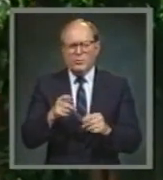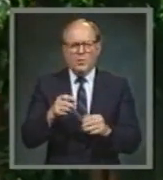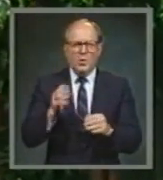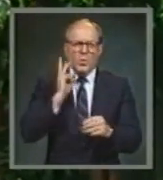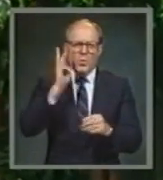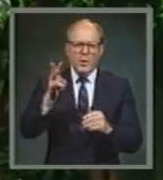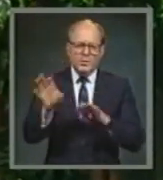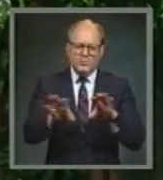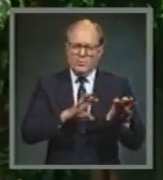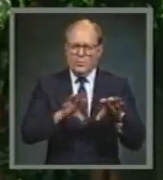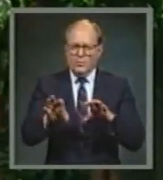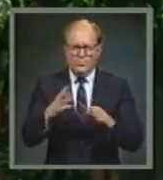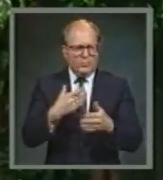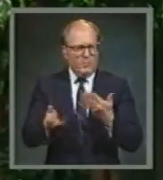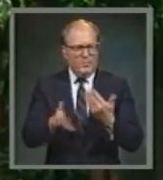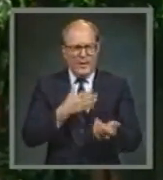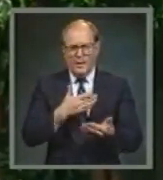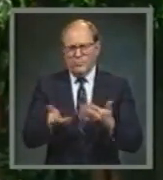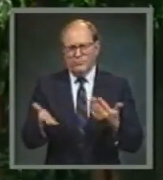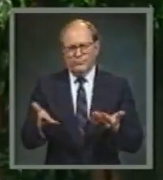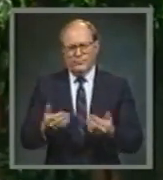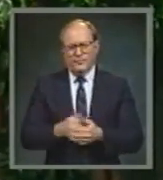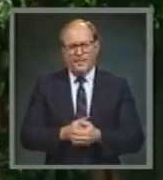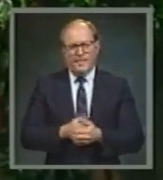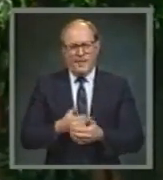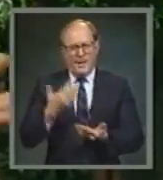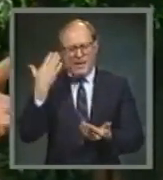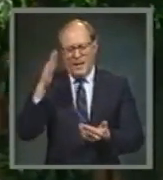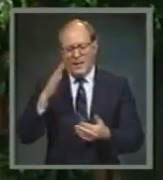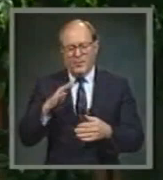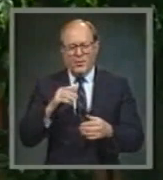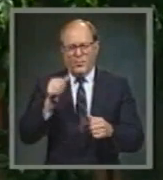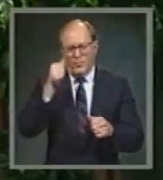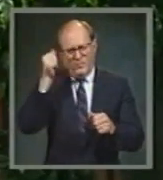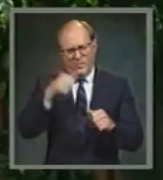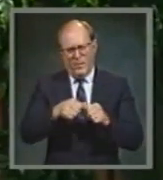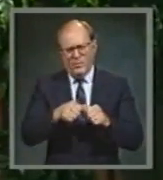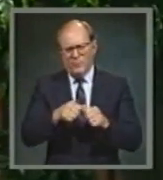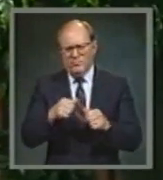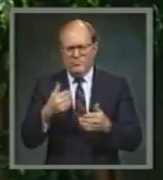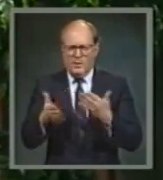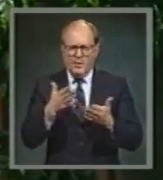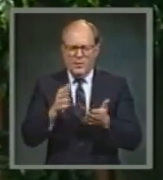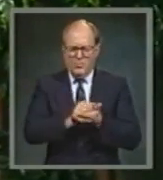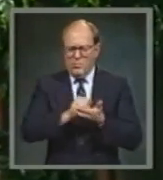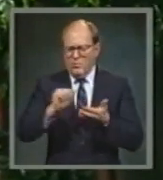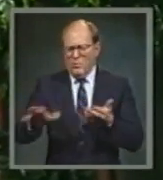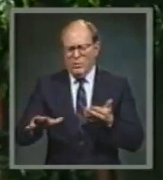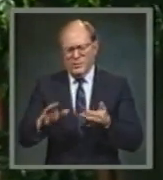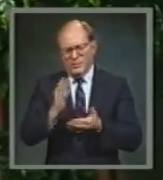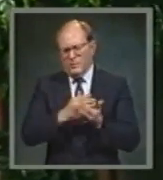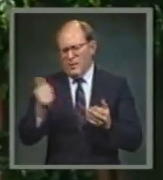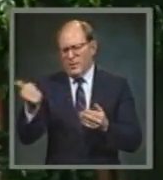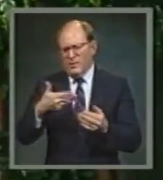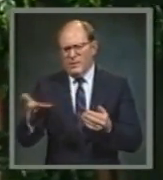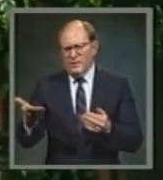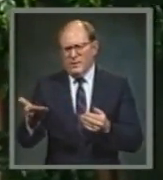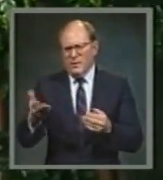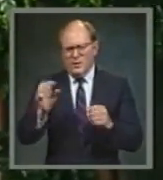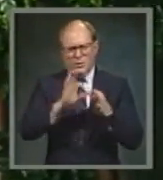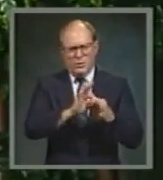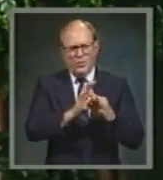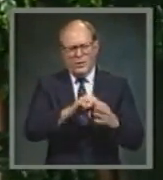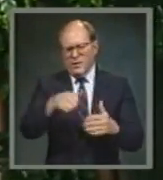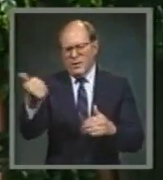do anyway. I don't remember what they were, perhaps abortion and some other things. He joined another religious